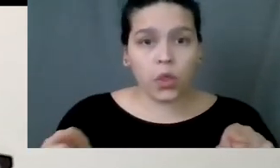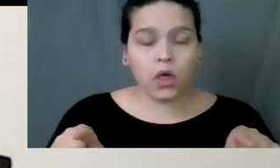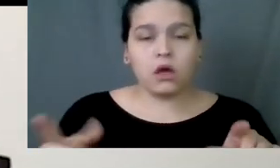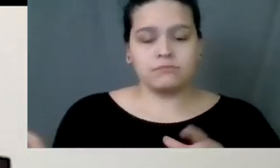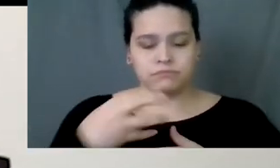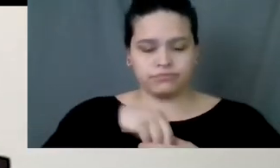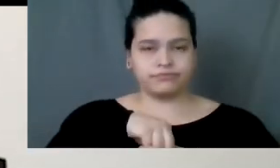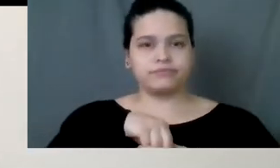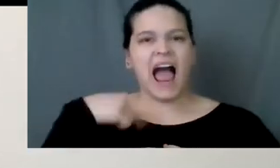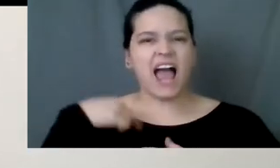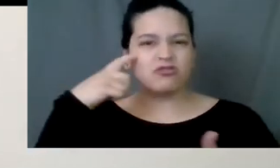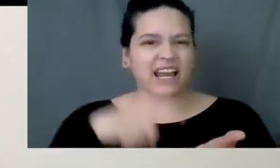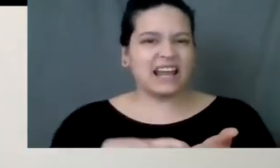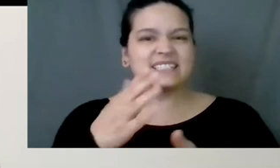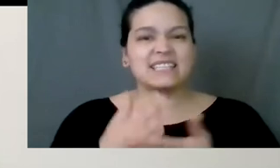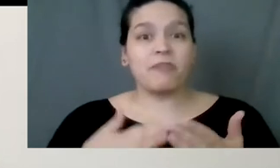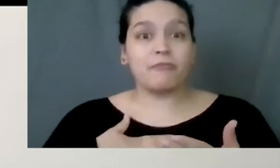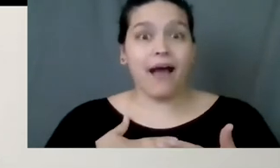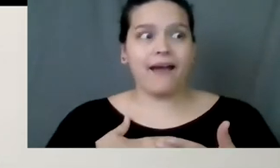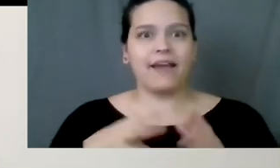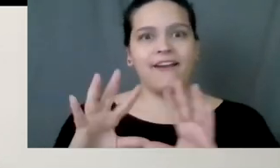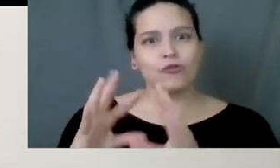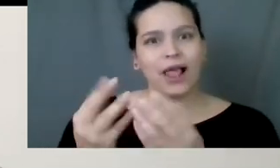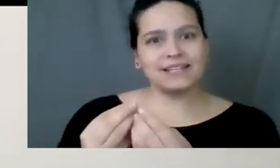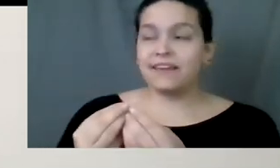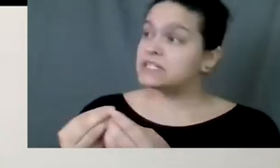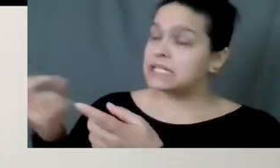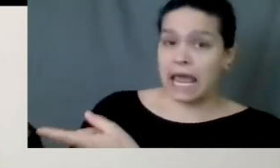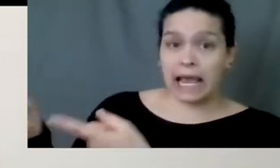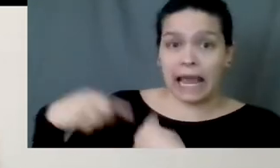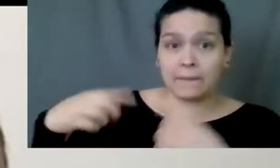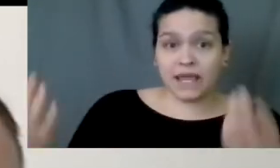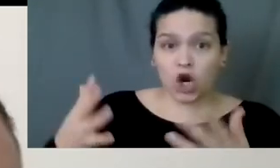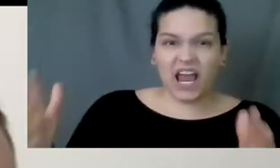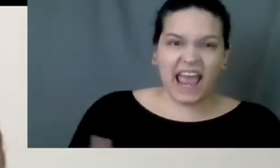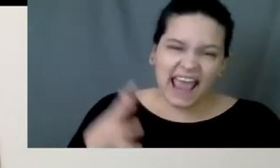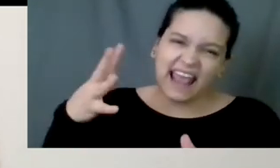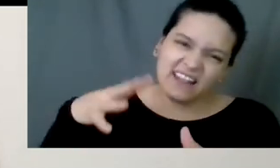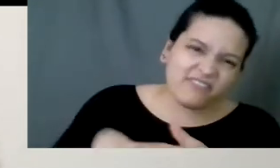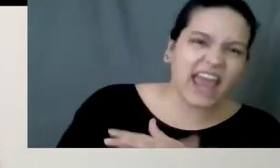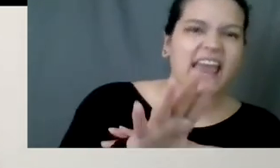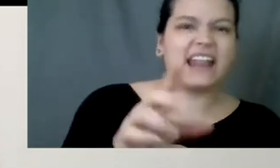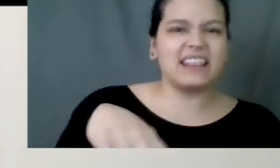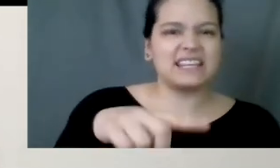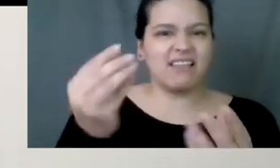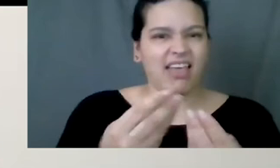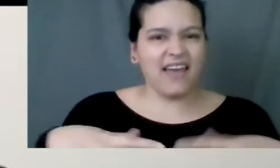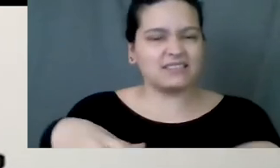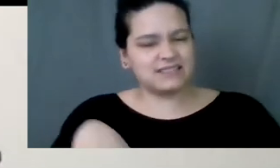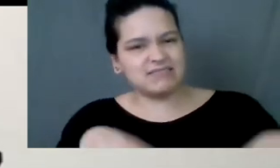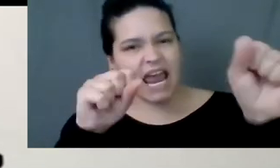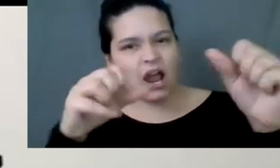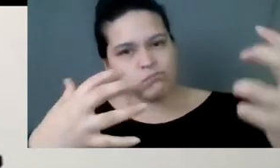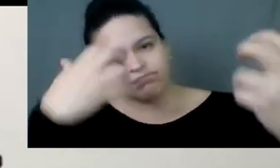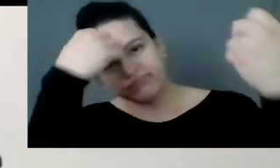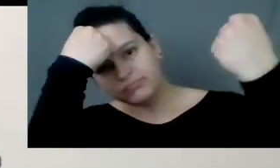I recognize that some of my relatives did come over here and invade these lands and take them.